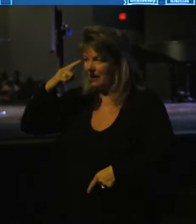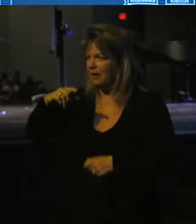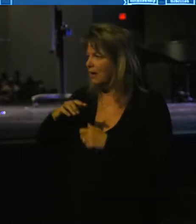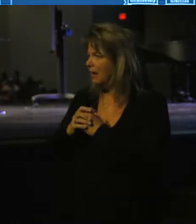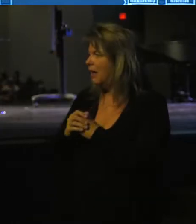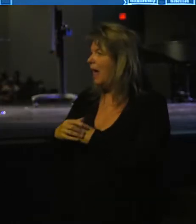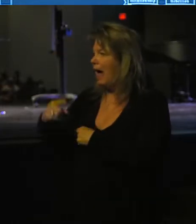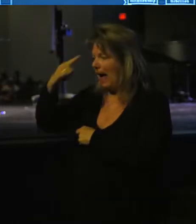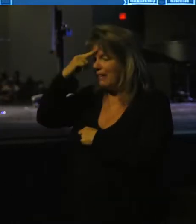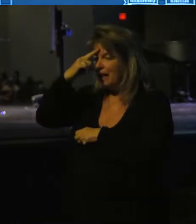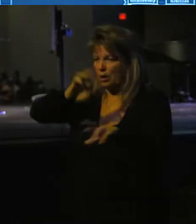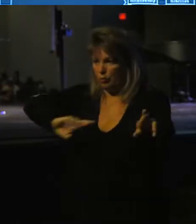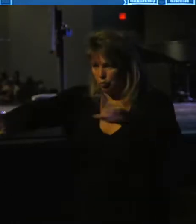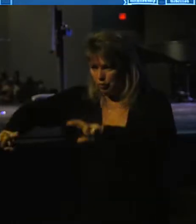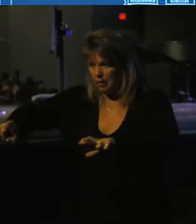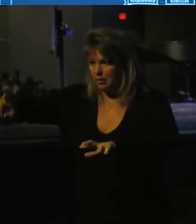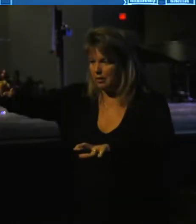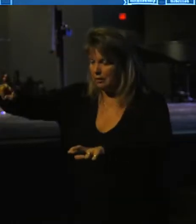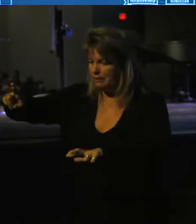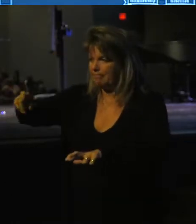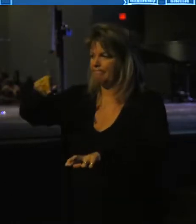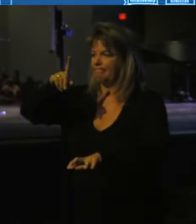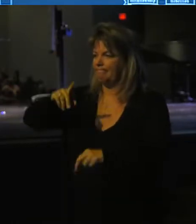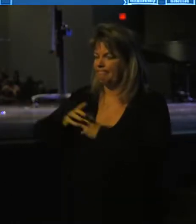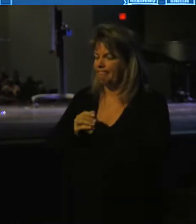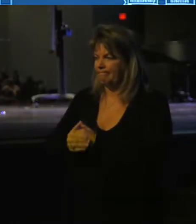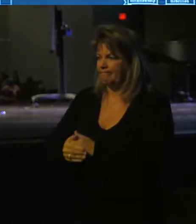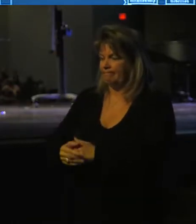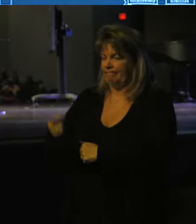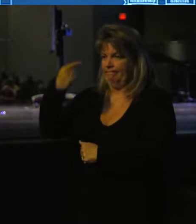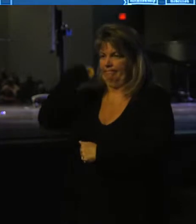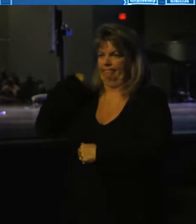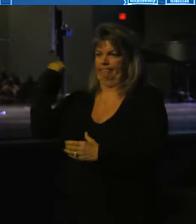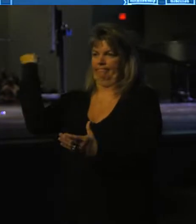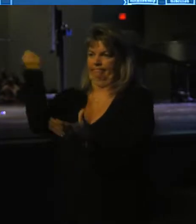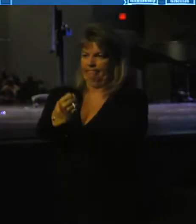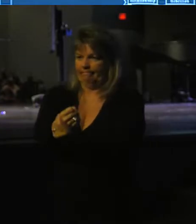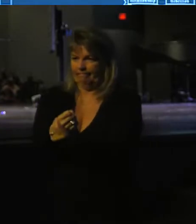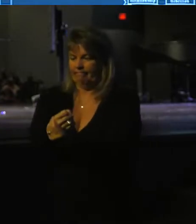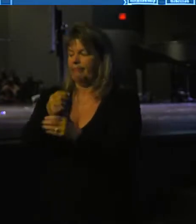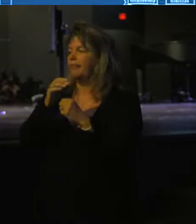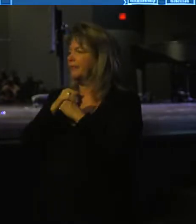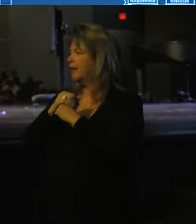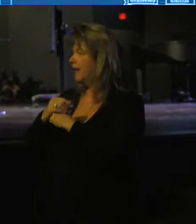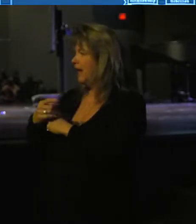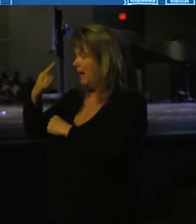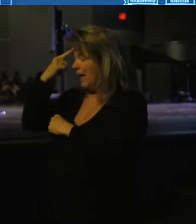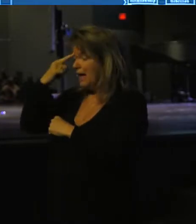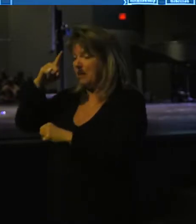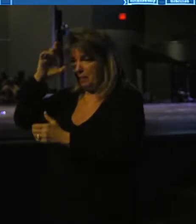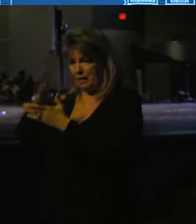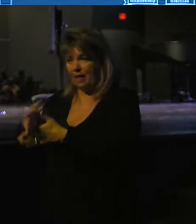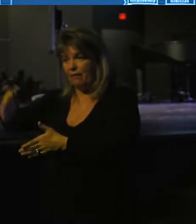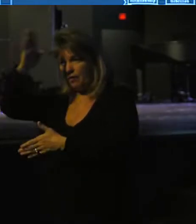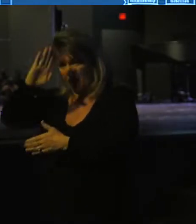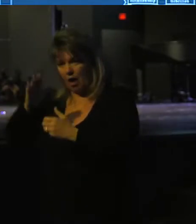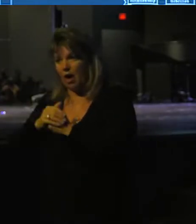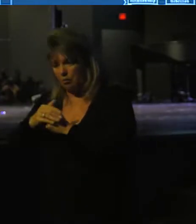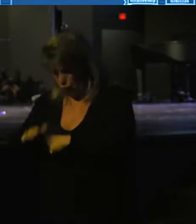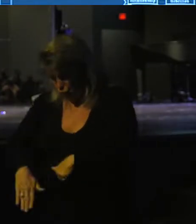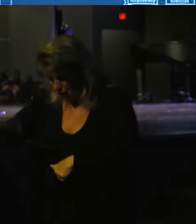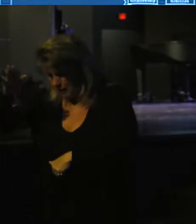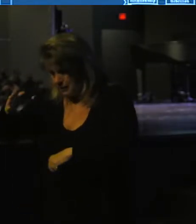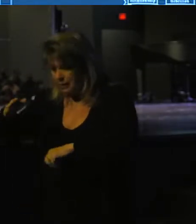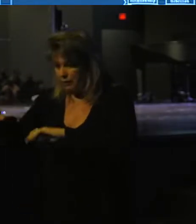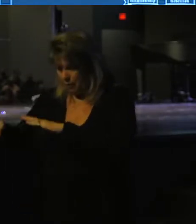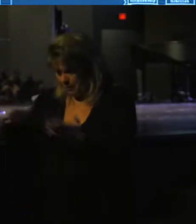I think he was ready to slaughter his own son because what Hebrews 11 tells us is that he believed that God would raise him from the dead. He was in complete